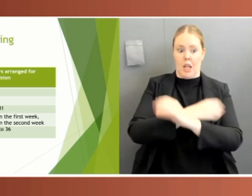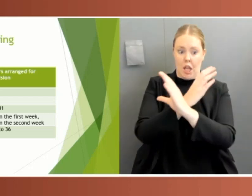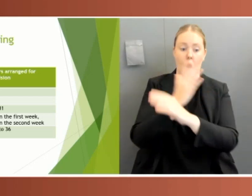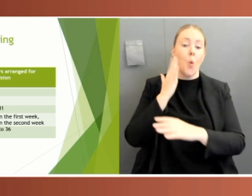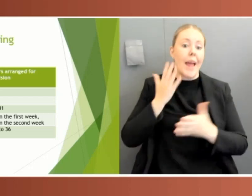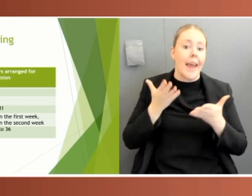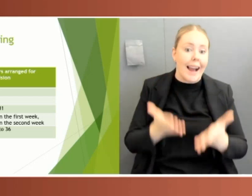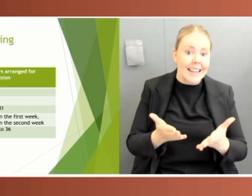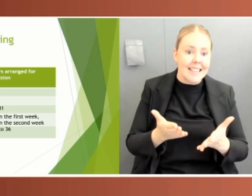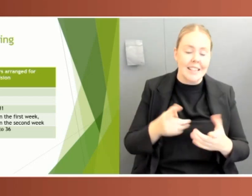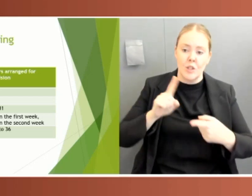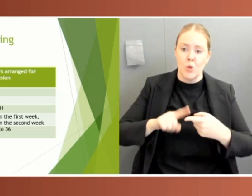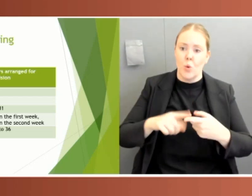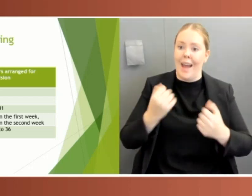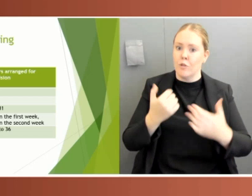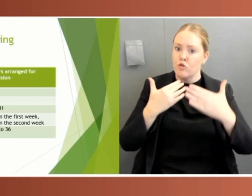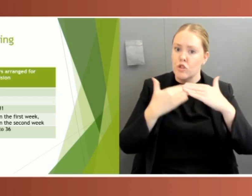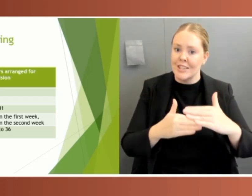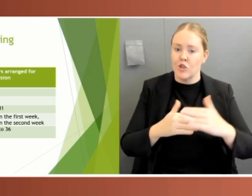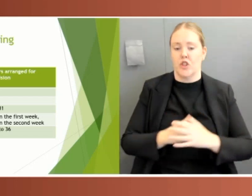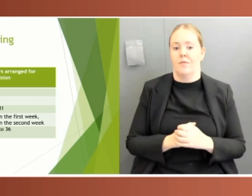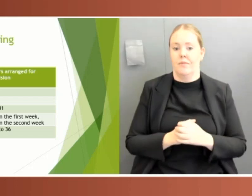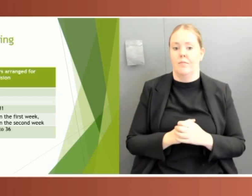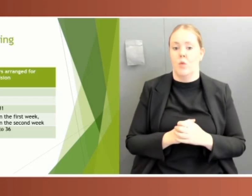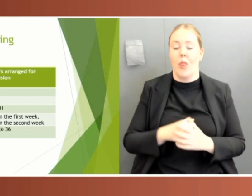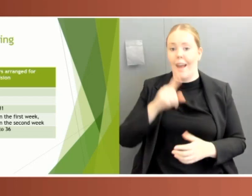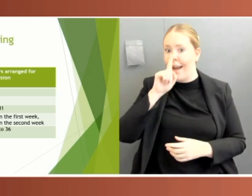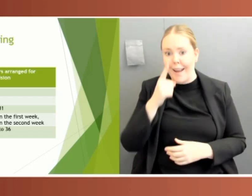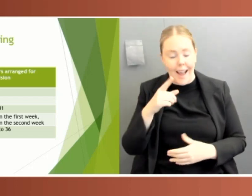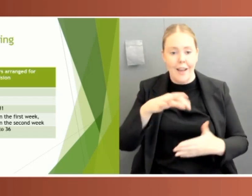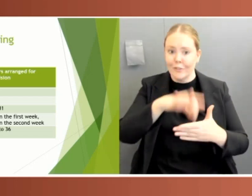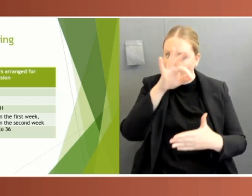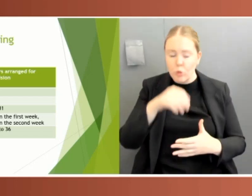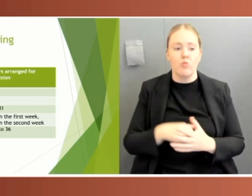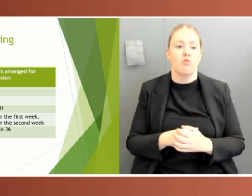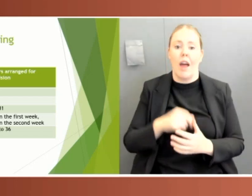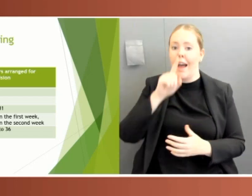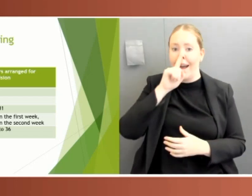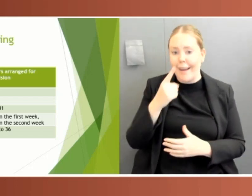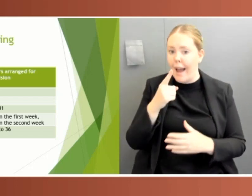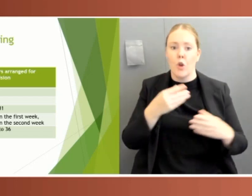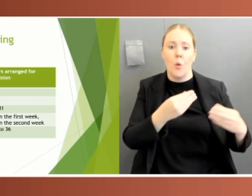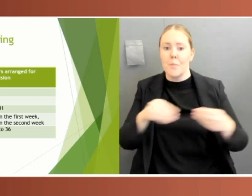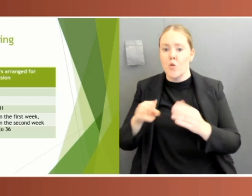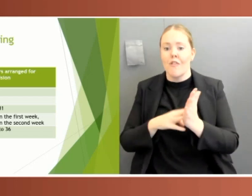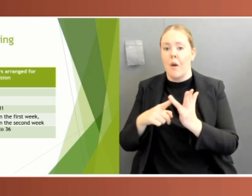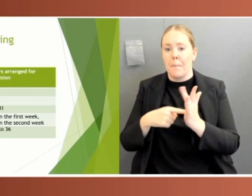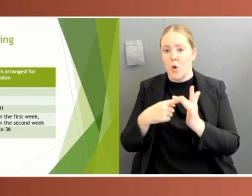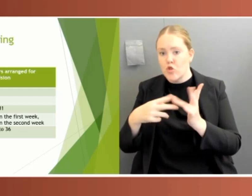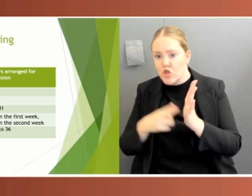Members participating via video link were unable to vote or move motions. Those who participated remotely were thus inhibited in their essential functions.